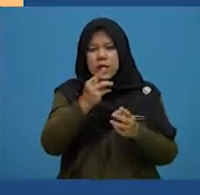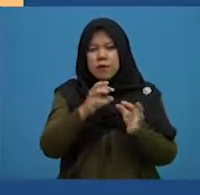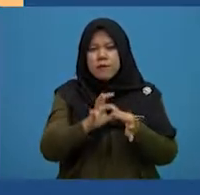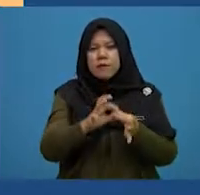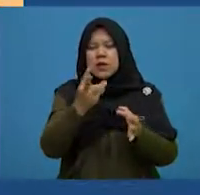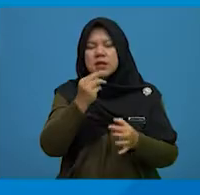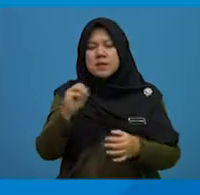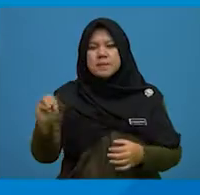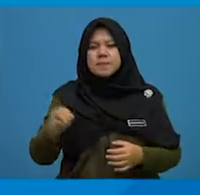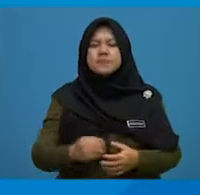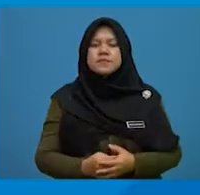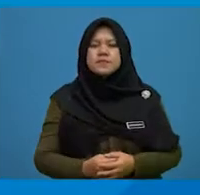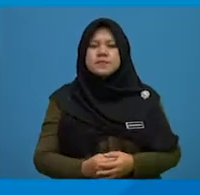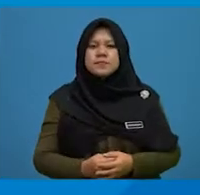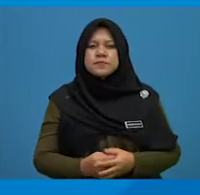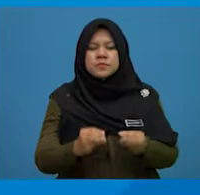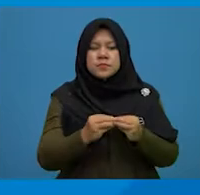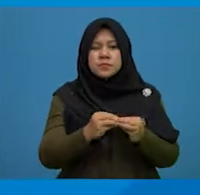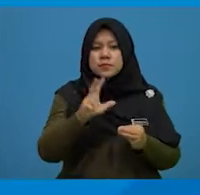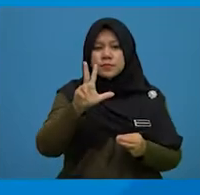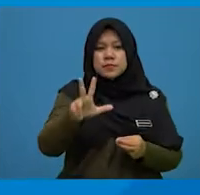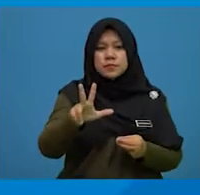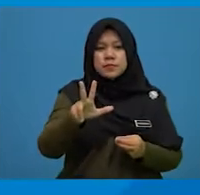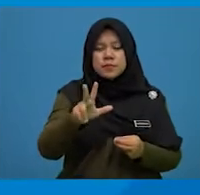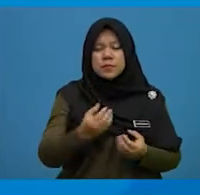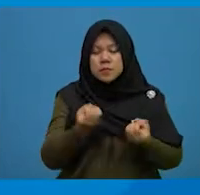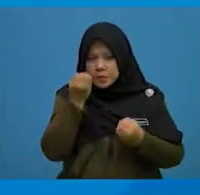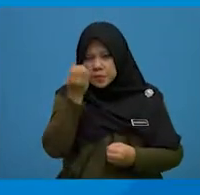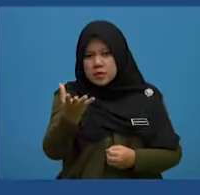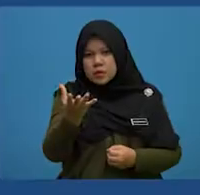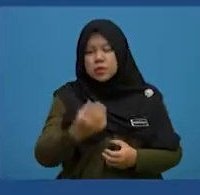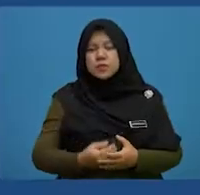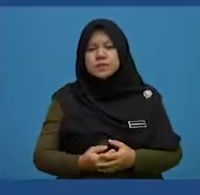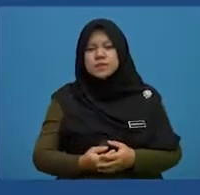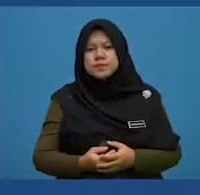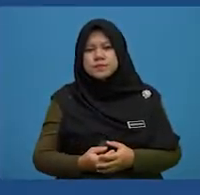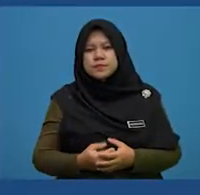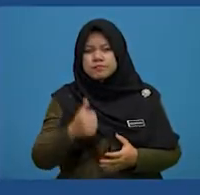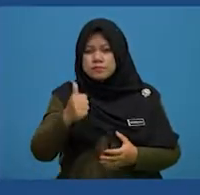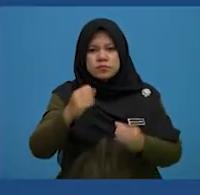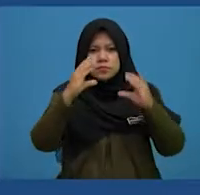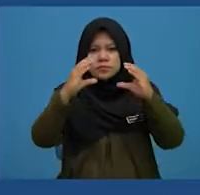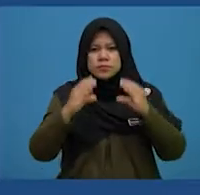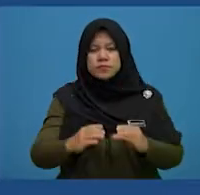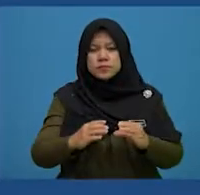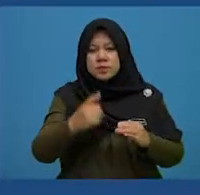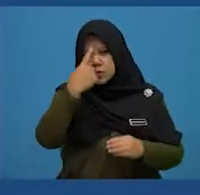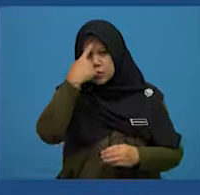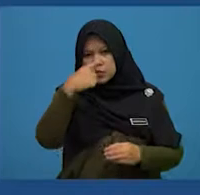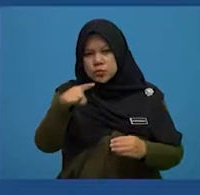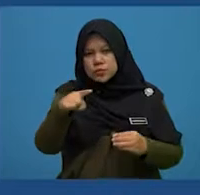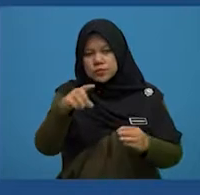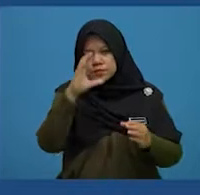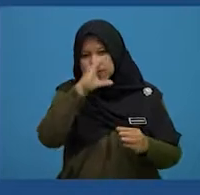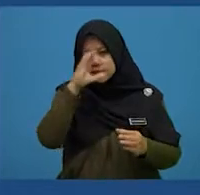Tip 3 explains that a good strategy is to look for definition.